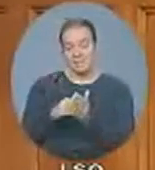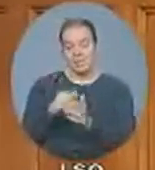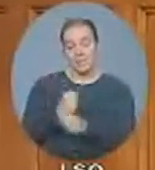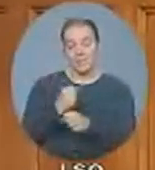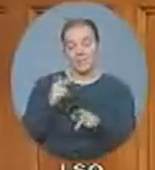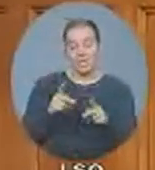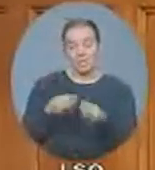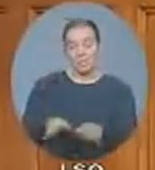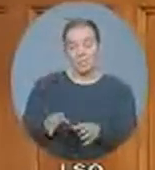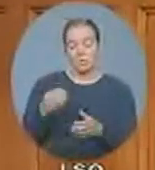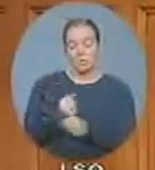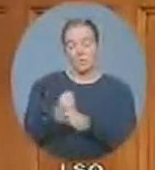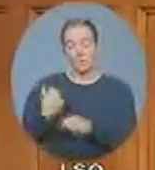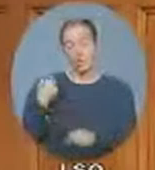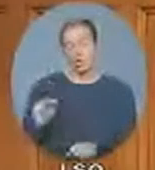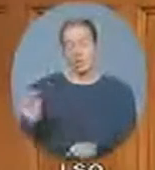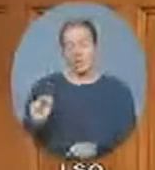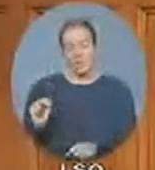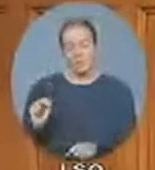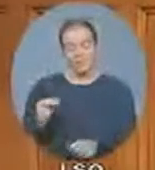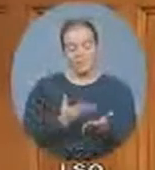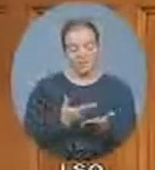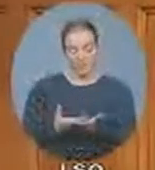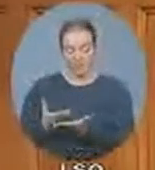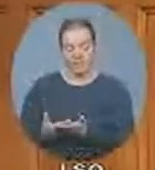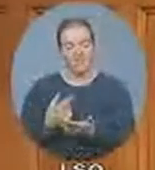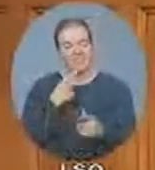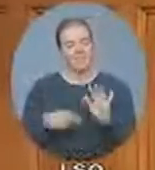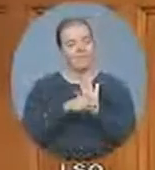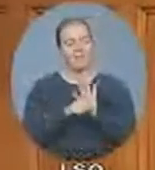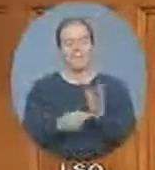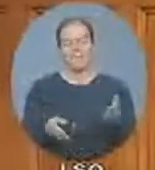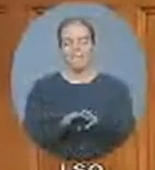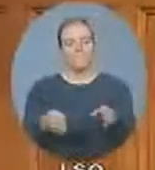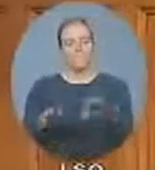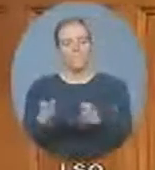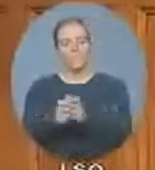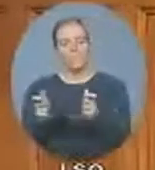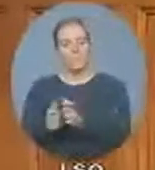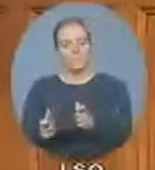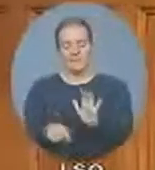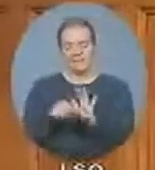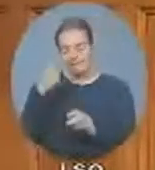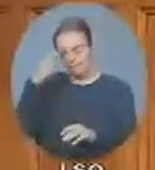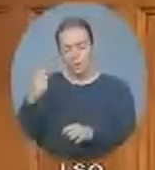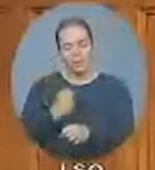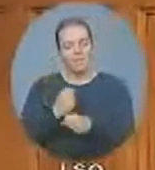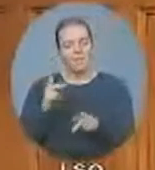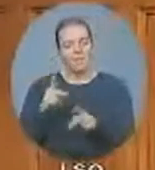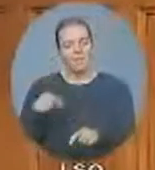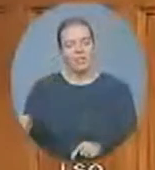of job loss and plant closures on workers and their families. If the Conservatives won't help to save the manufacturing sector with a